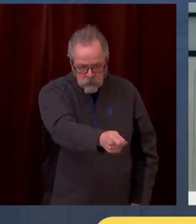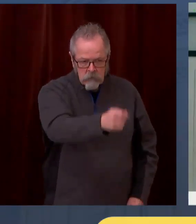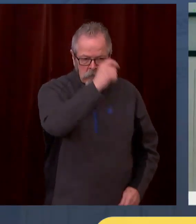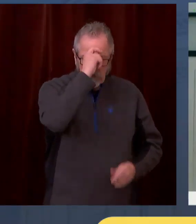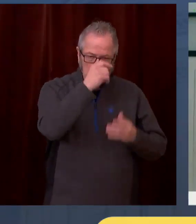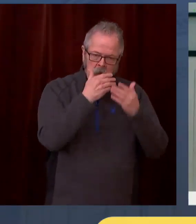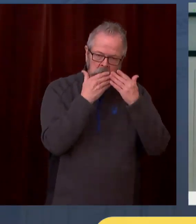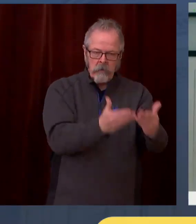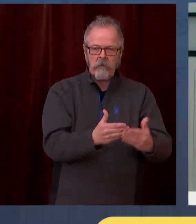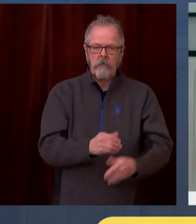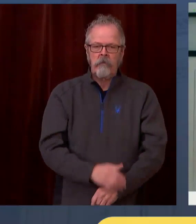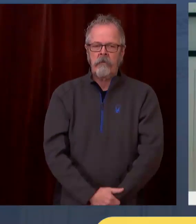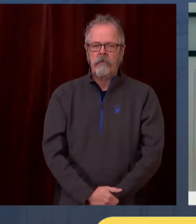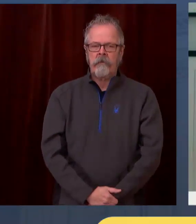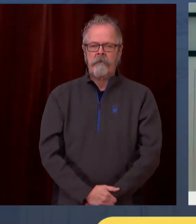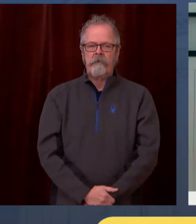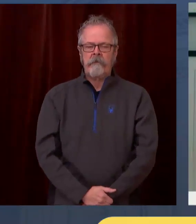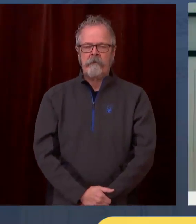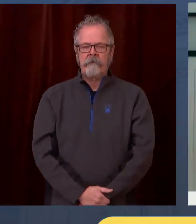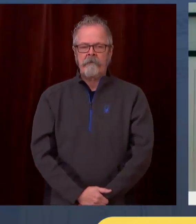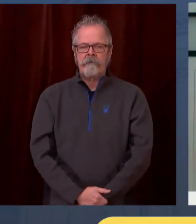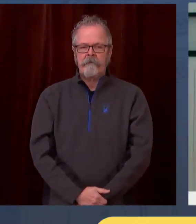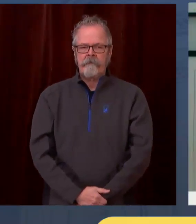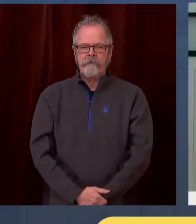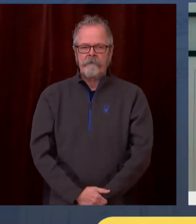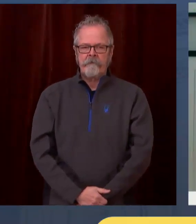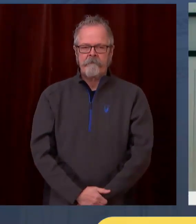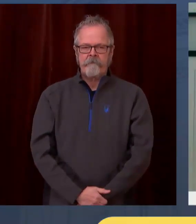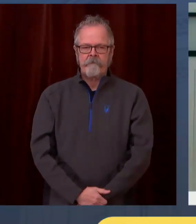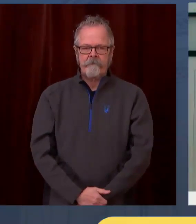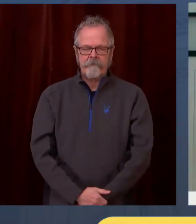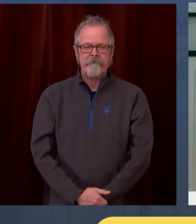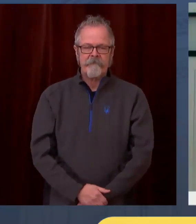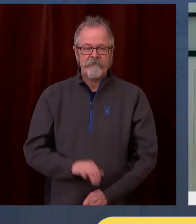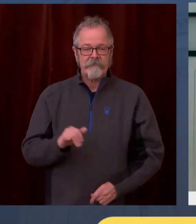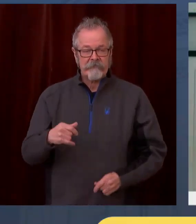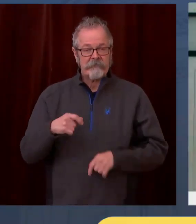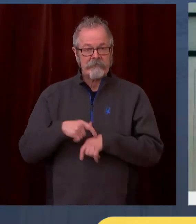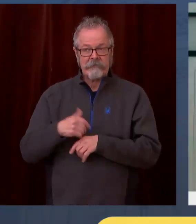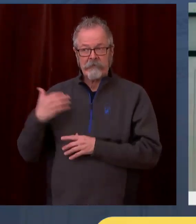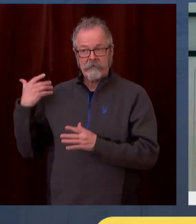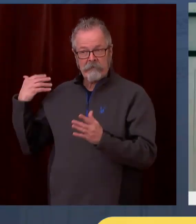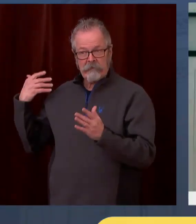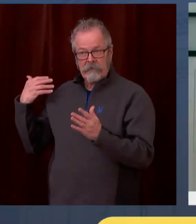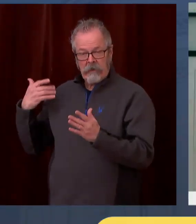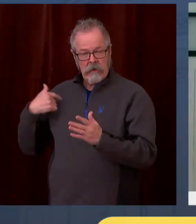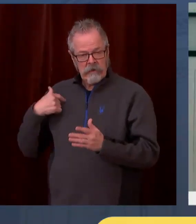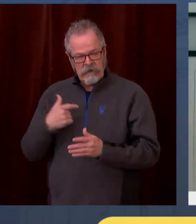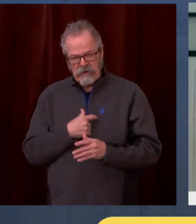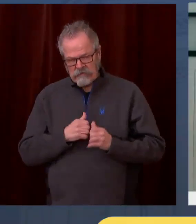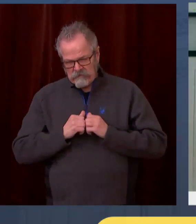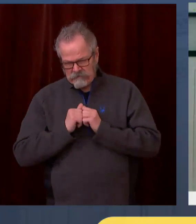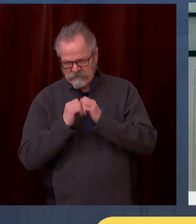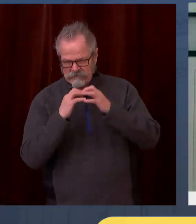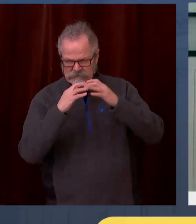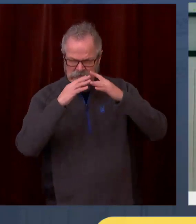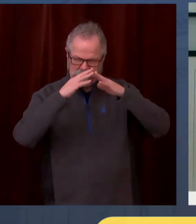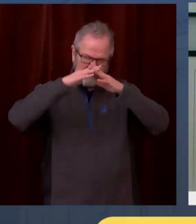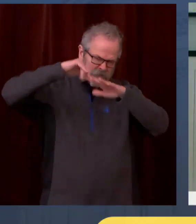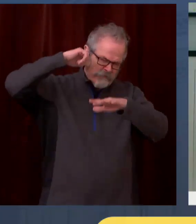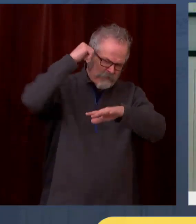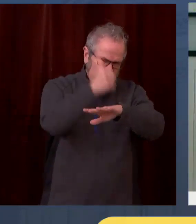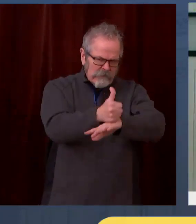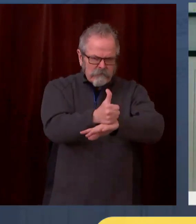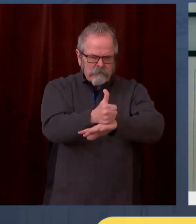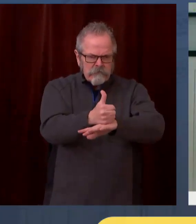large group of people and organizations. It's simply incredible. And although, as the governor pointed out, we were really pleased at